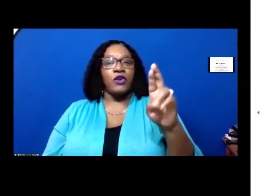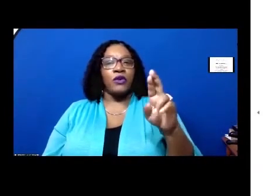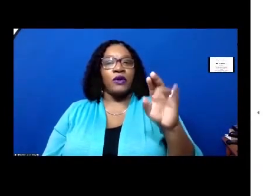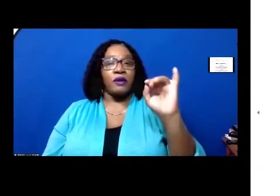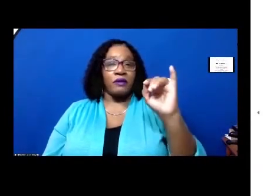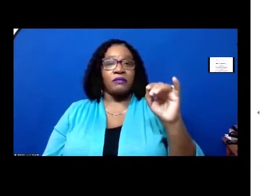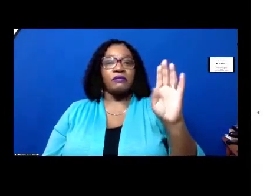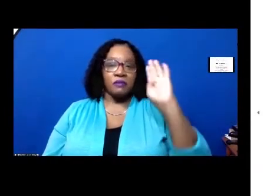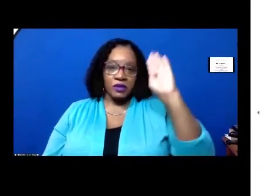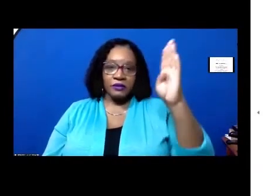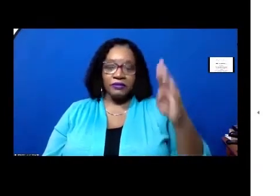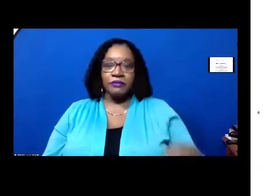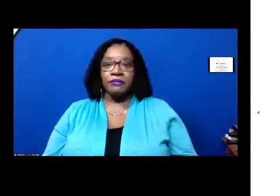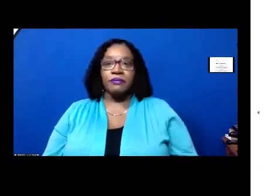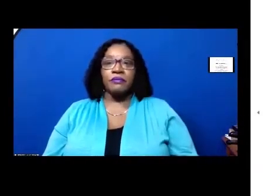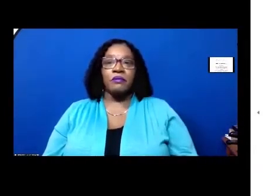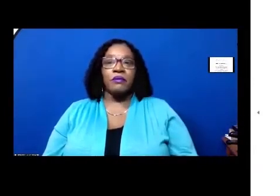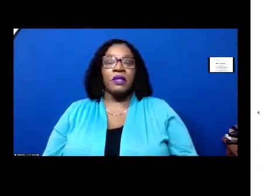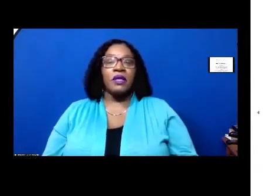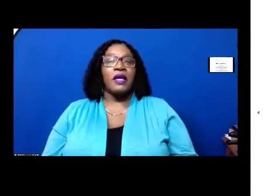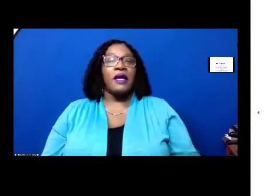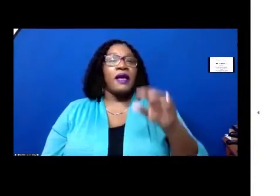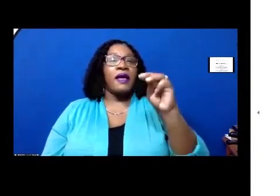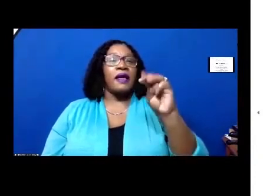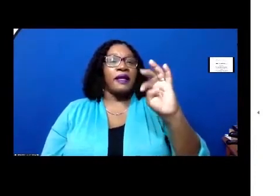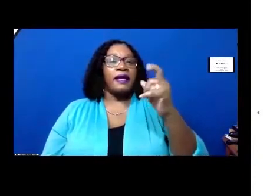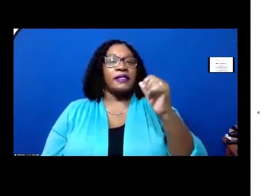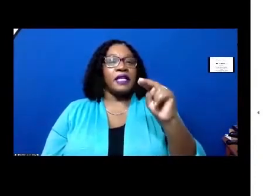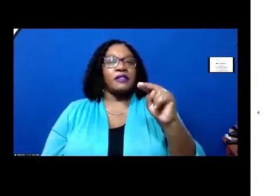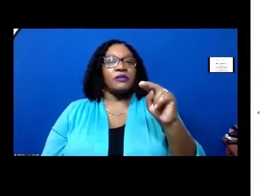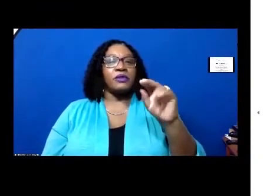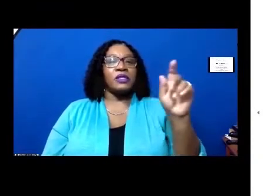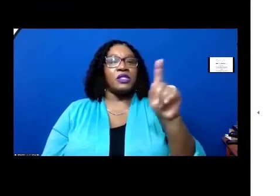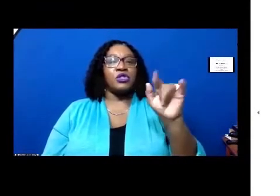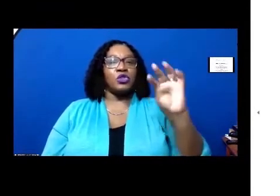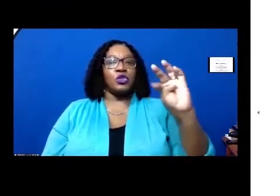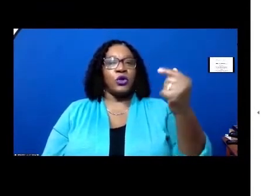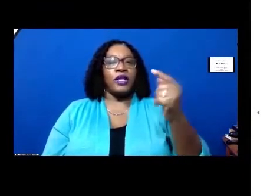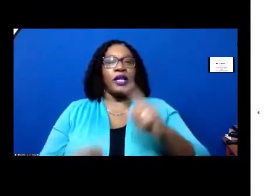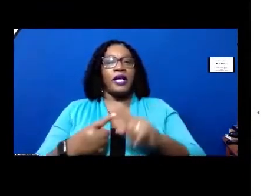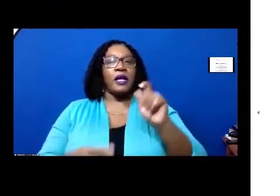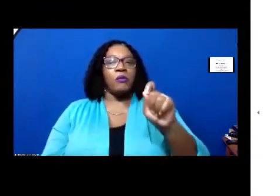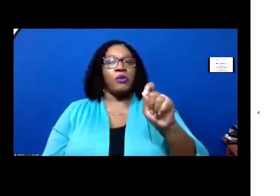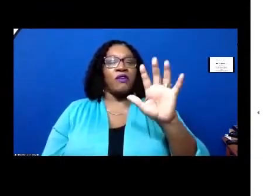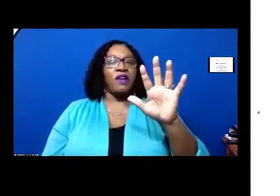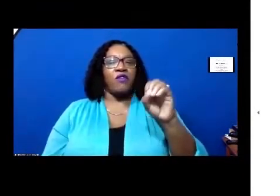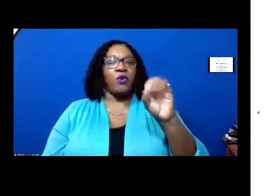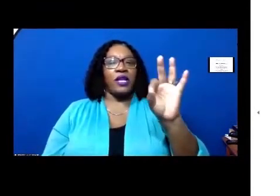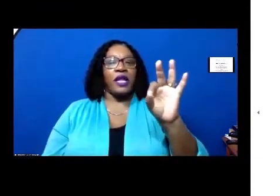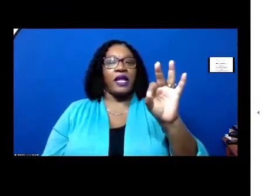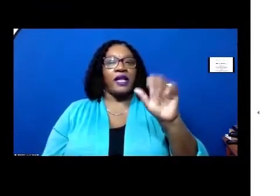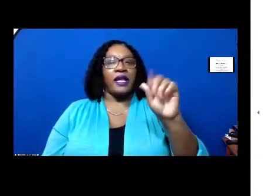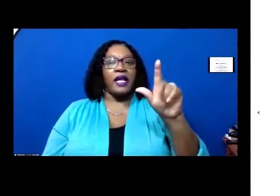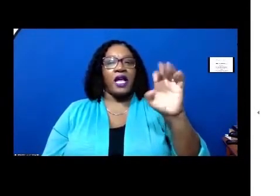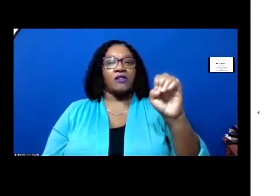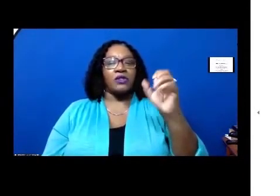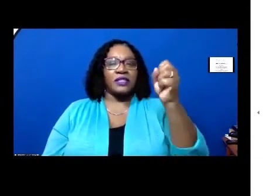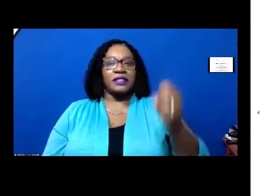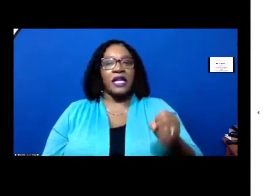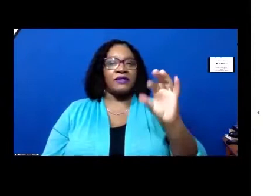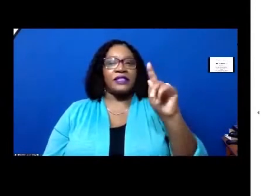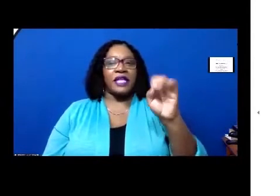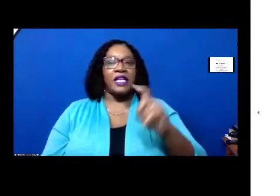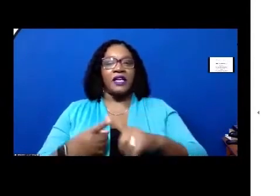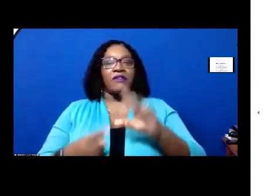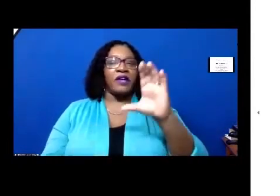annexation with future land use zoning map amendment at 0.509 acres on the south side of candy lane